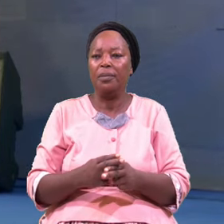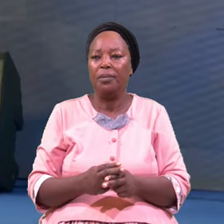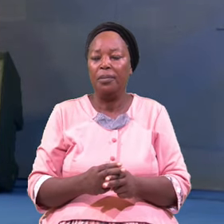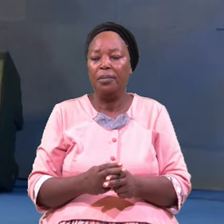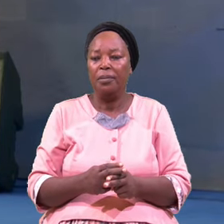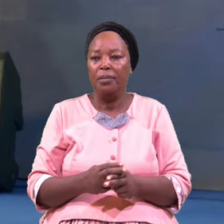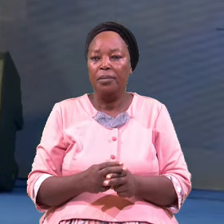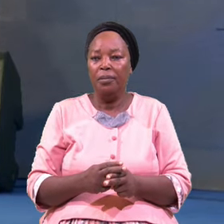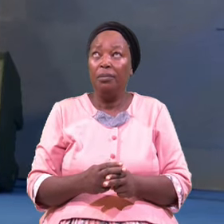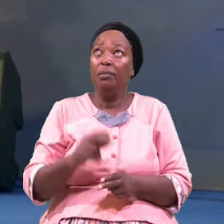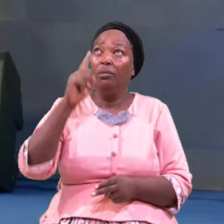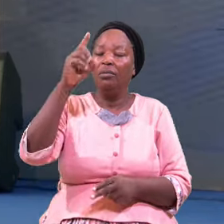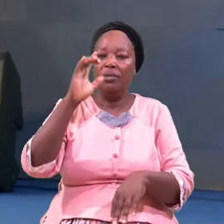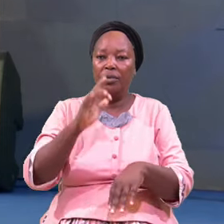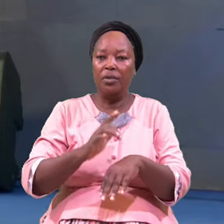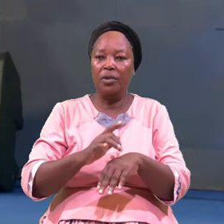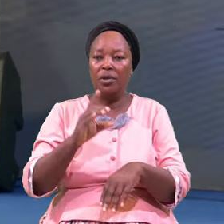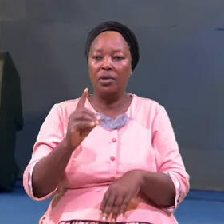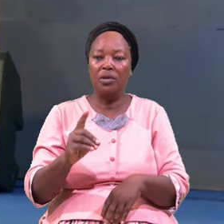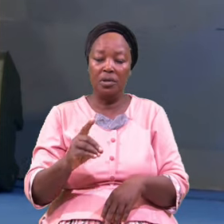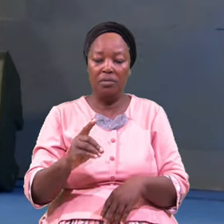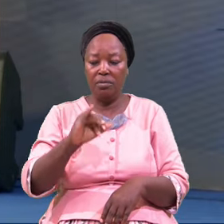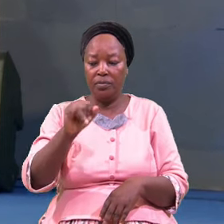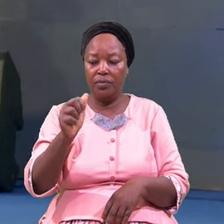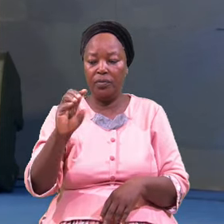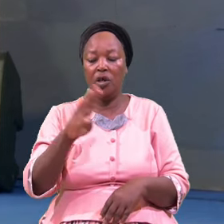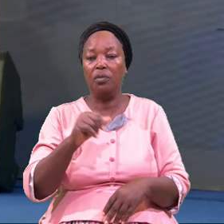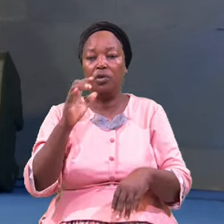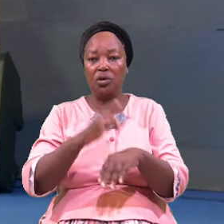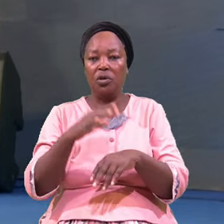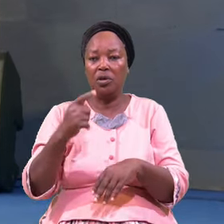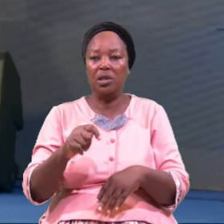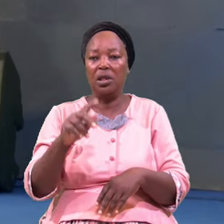He touched The tie Of his body